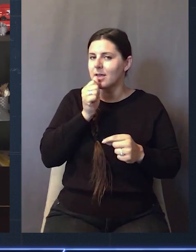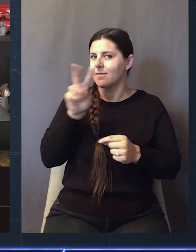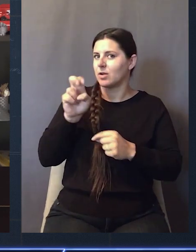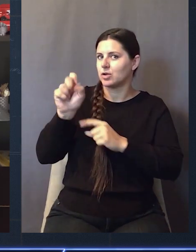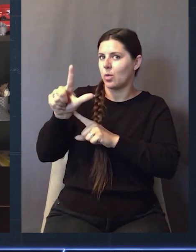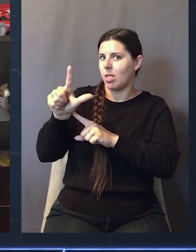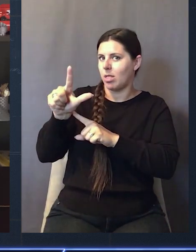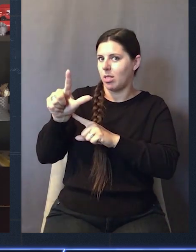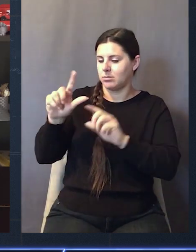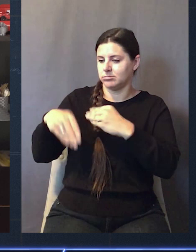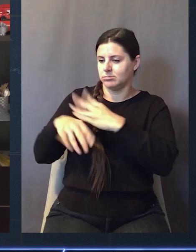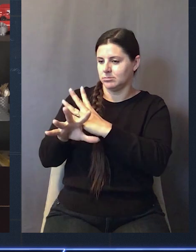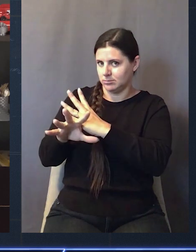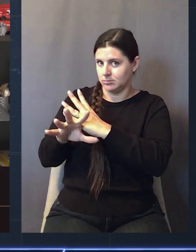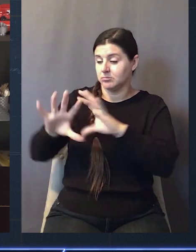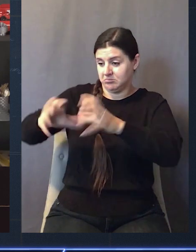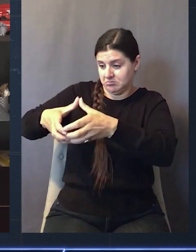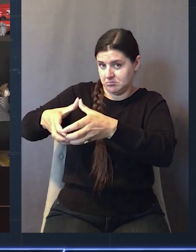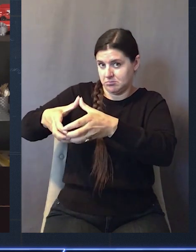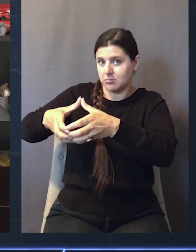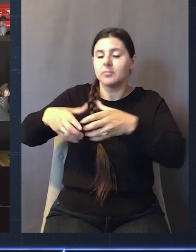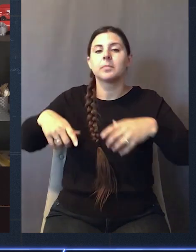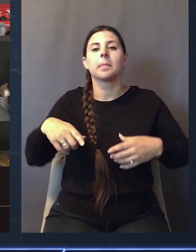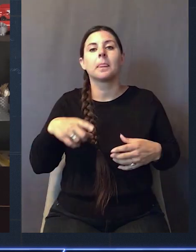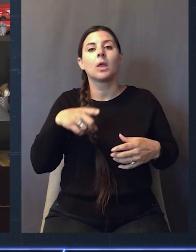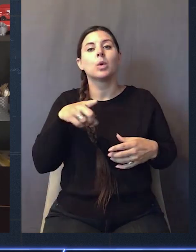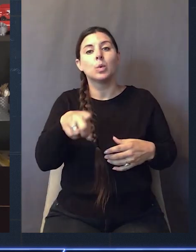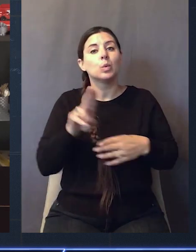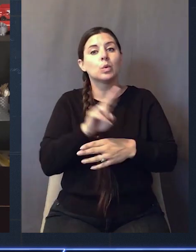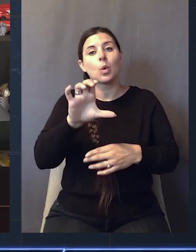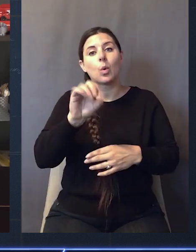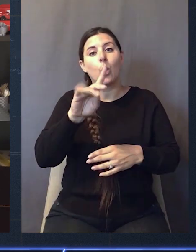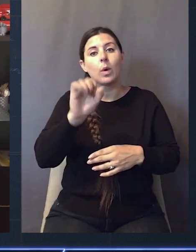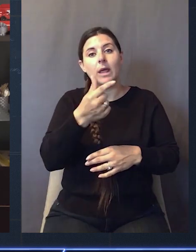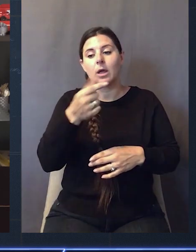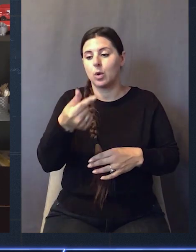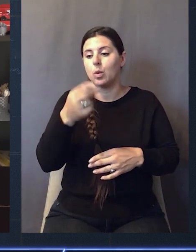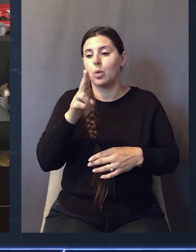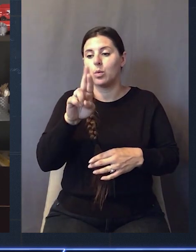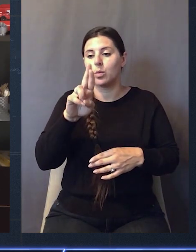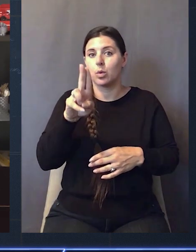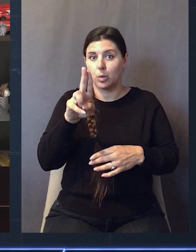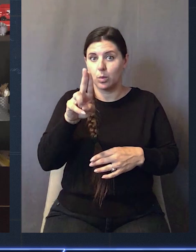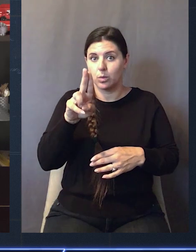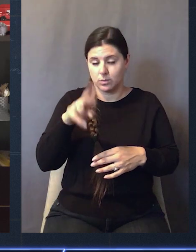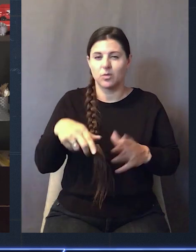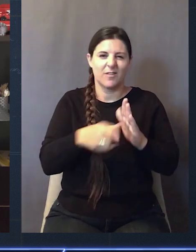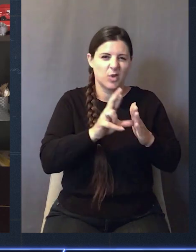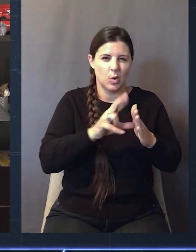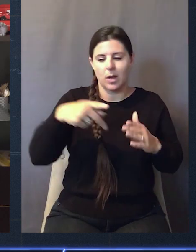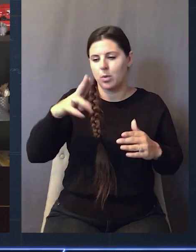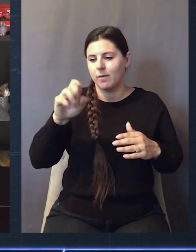competition. The idea is you set up a private virtual event for you and for your colleagues. Then you use some of our